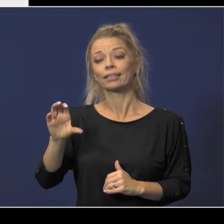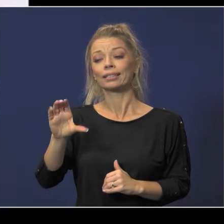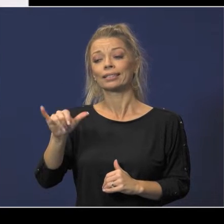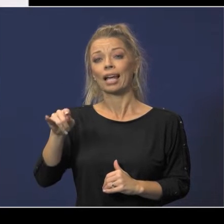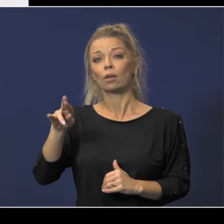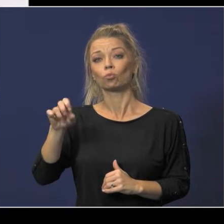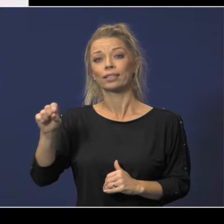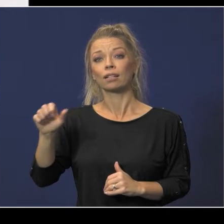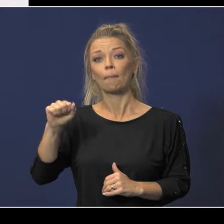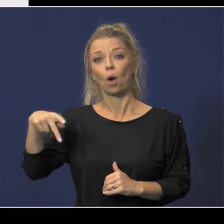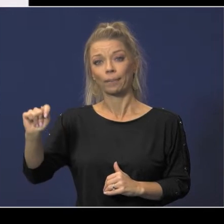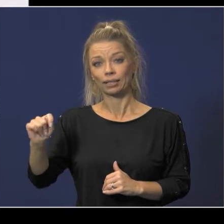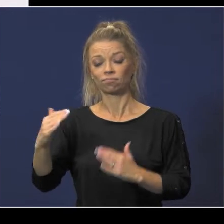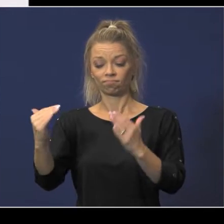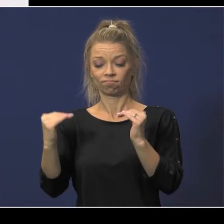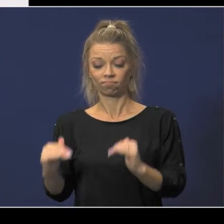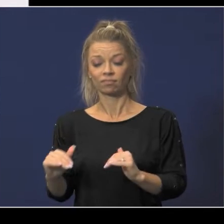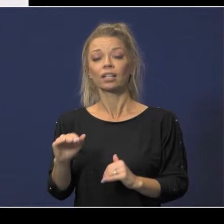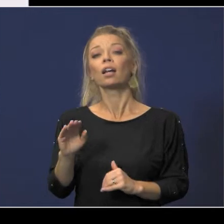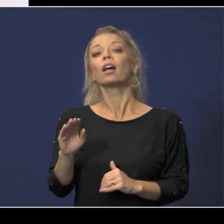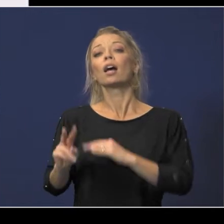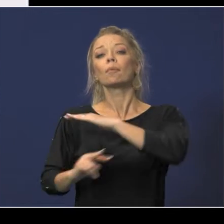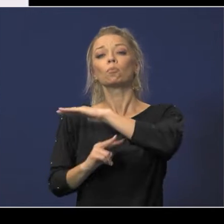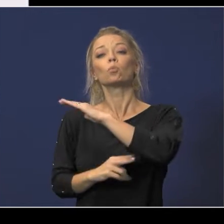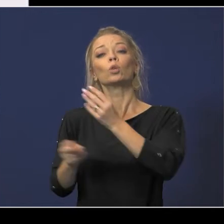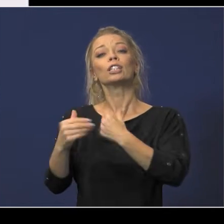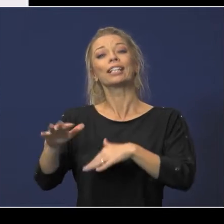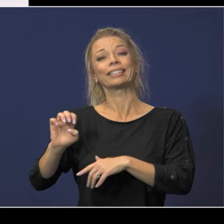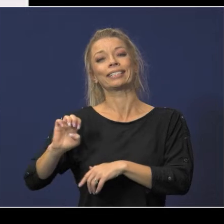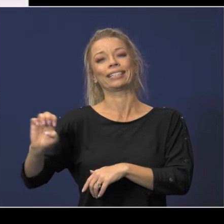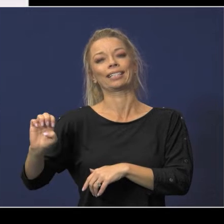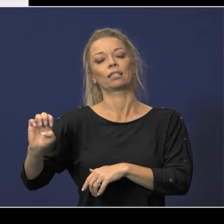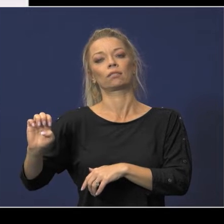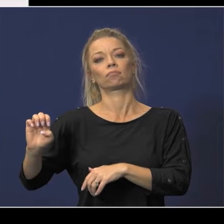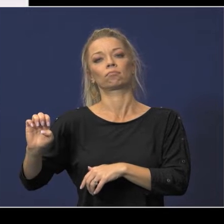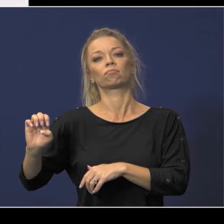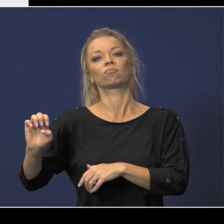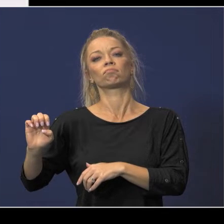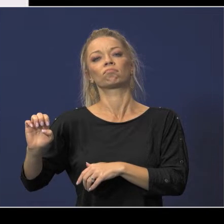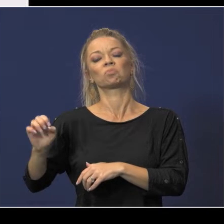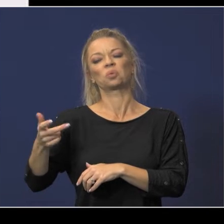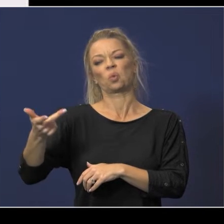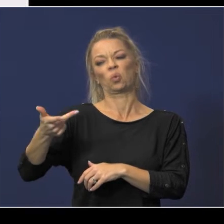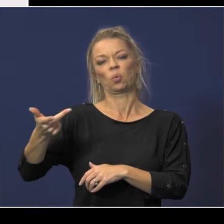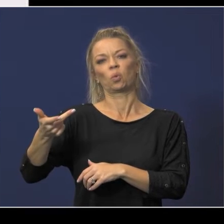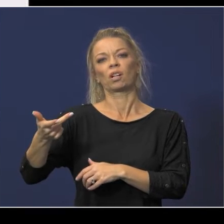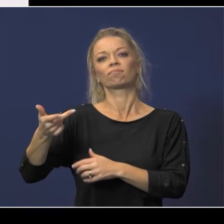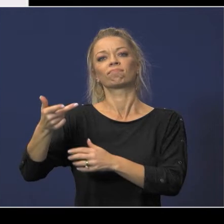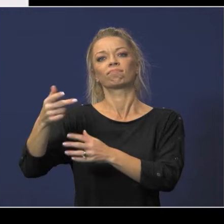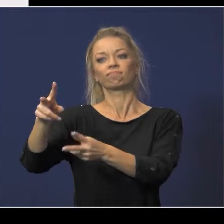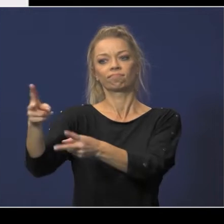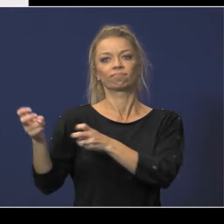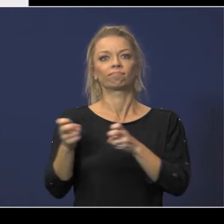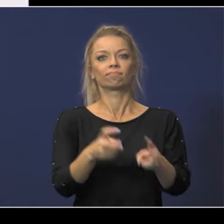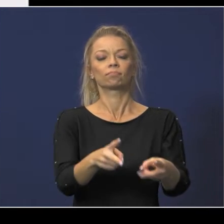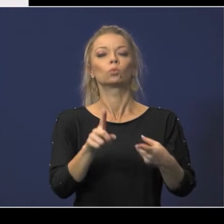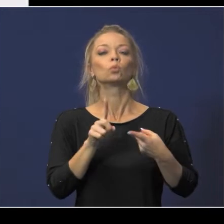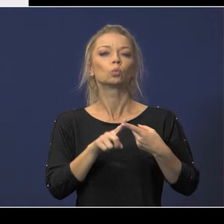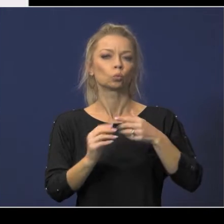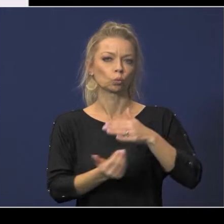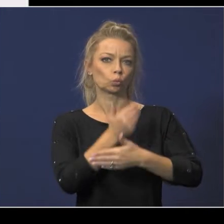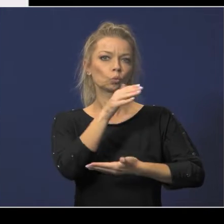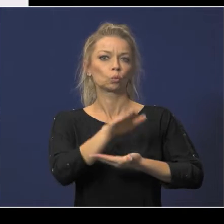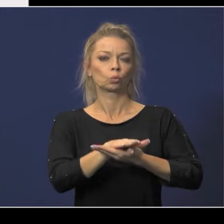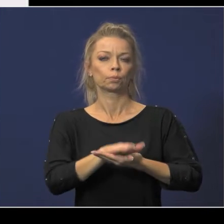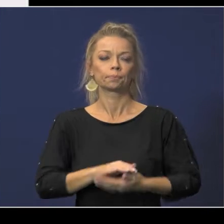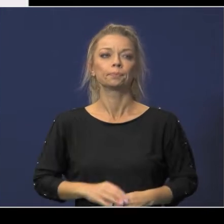238 which is bridgeland east there's i can share the numbers of those if you'd like to in each one of those to